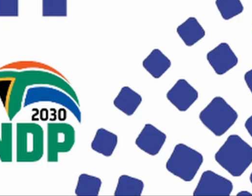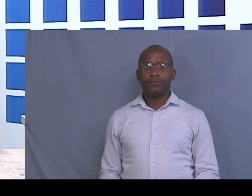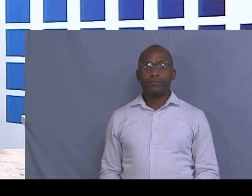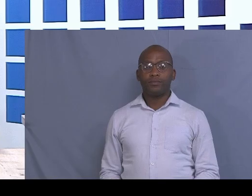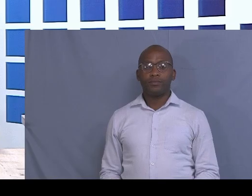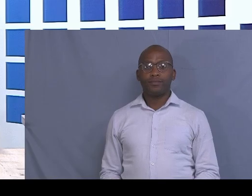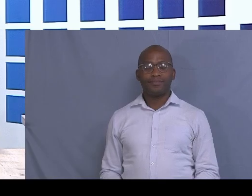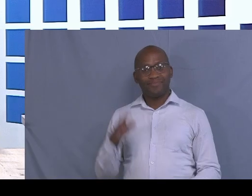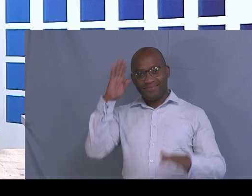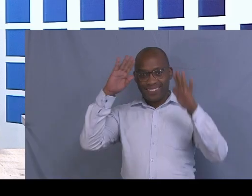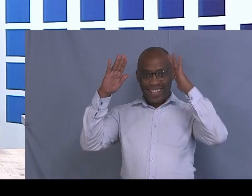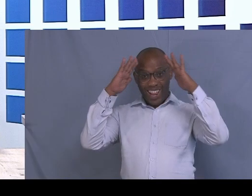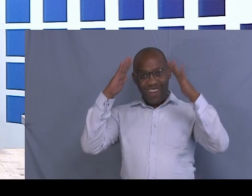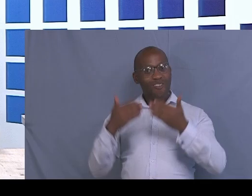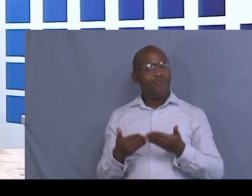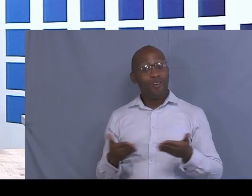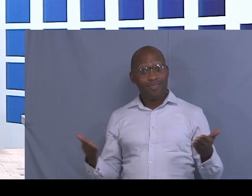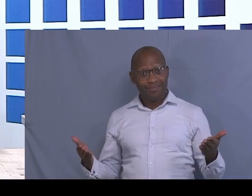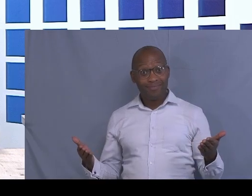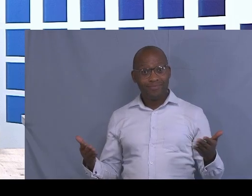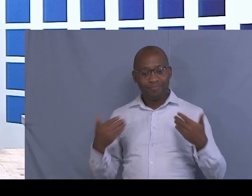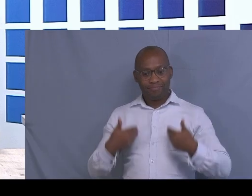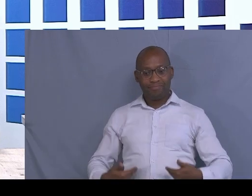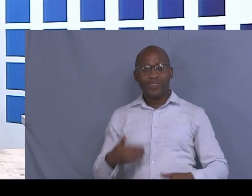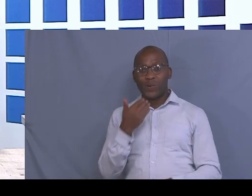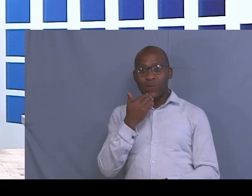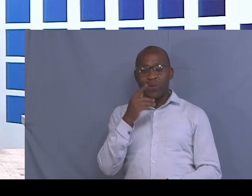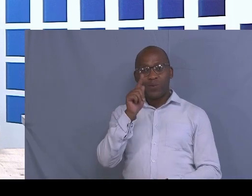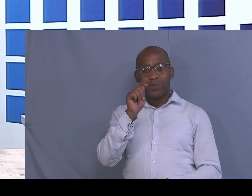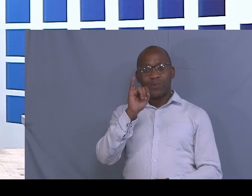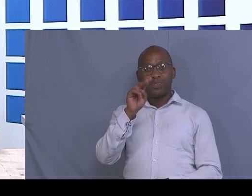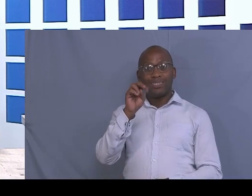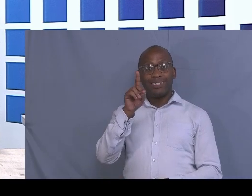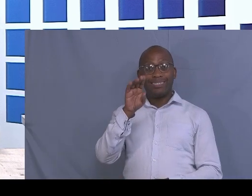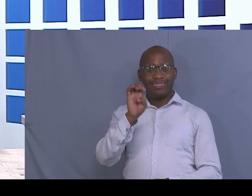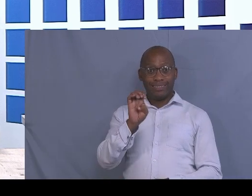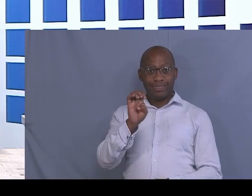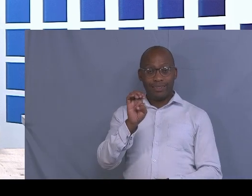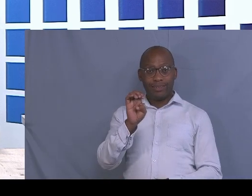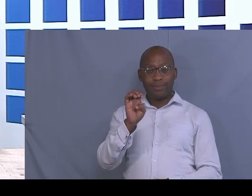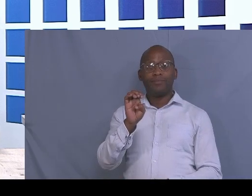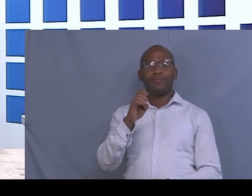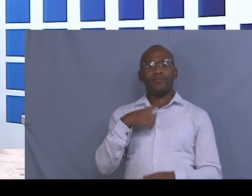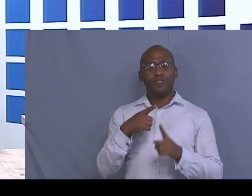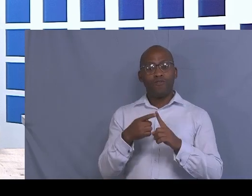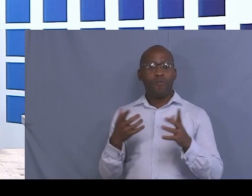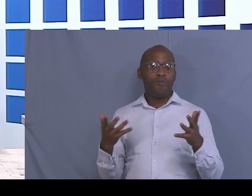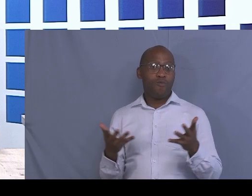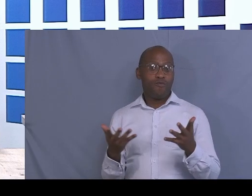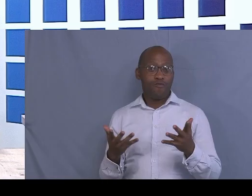Hello viewers, my name is Dinde Pegintlata, an educator from Mnokwa Senior